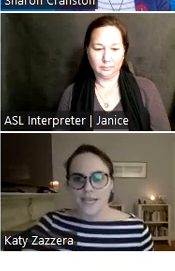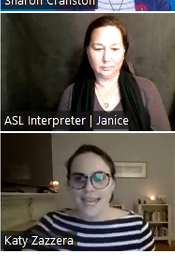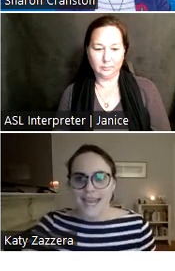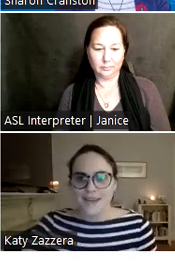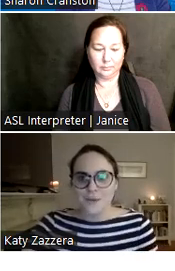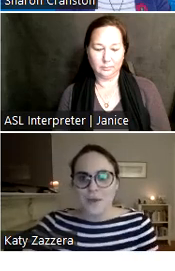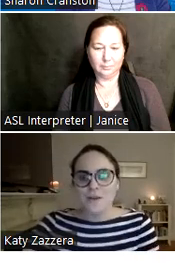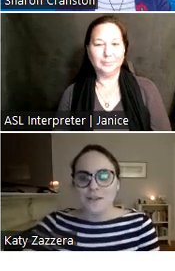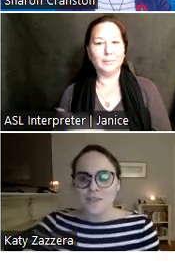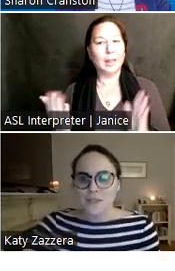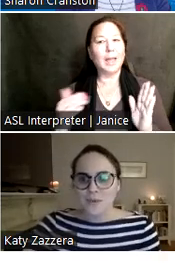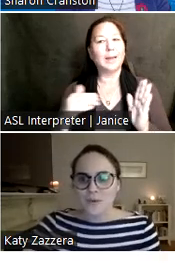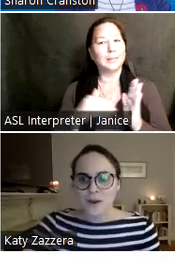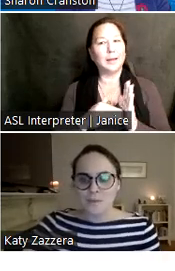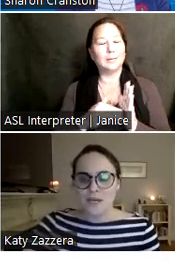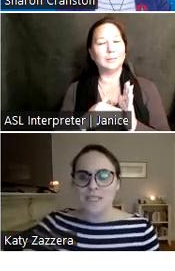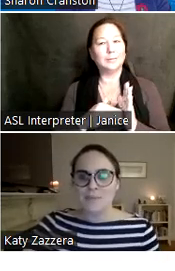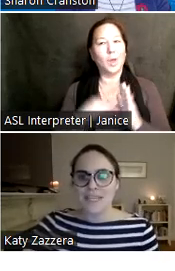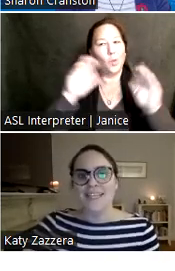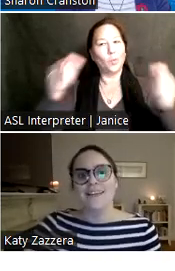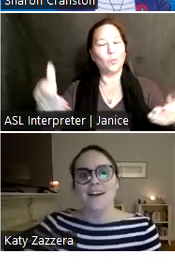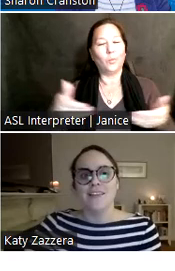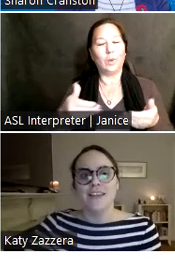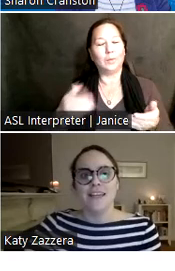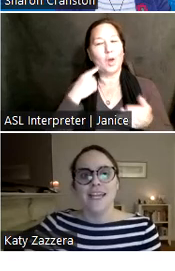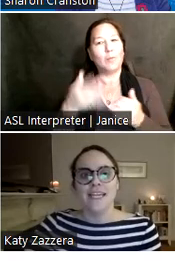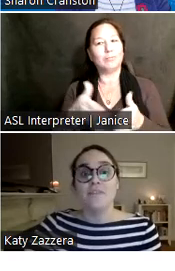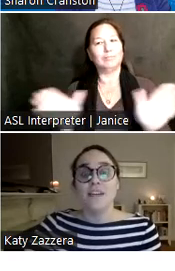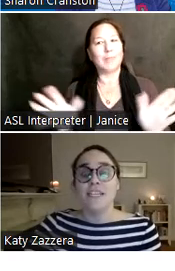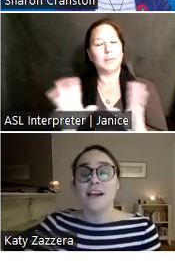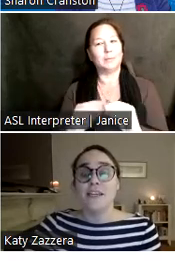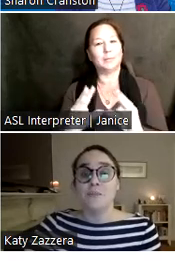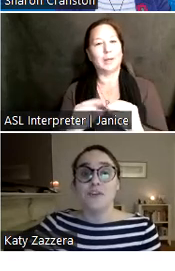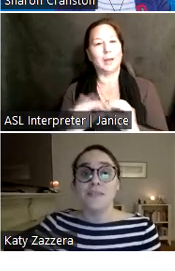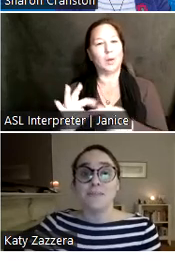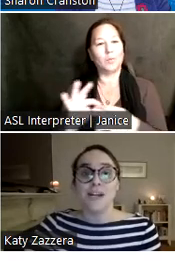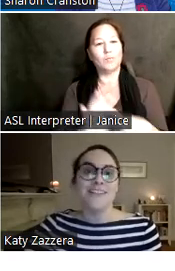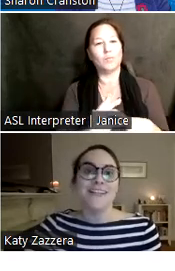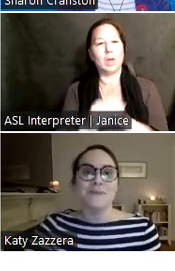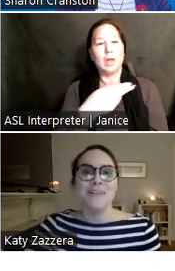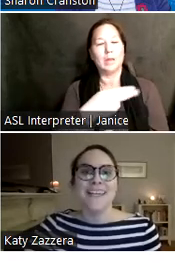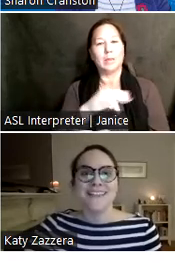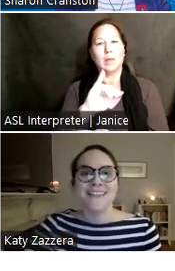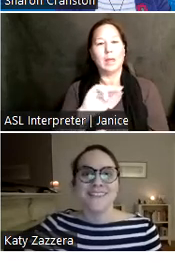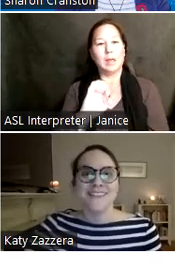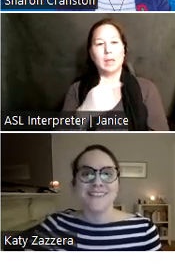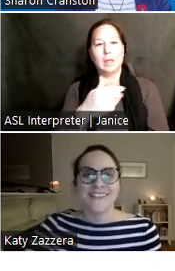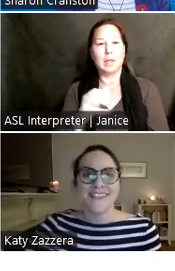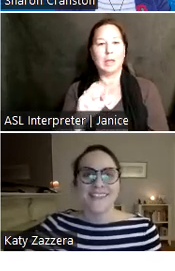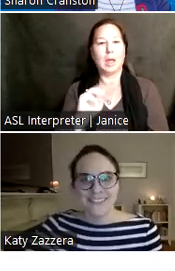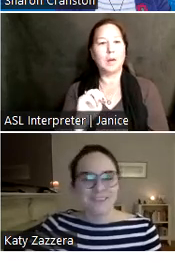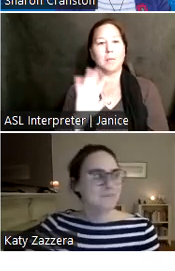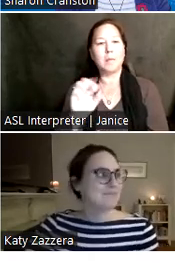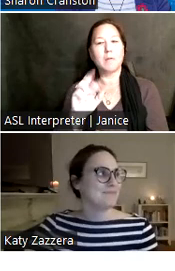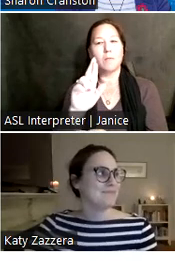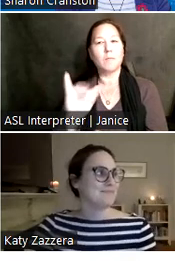Again, welcome to our public meeting on the Hingham Ferry Dock Improvements Project. We'll be getting started in